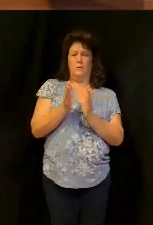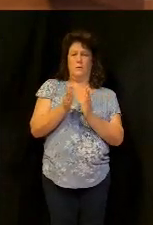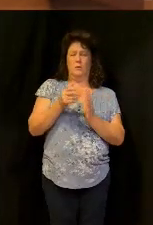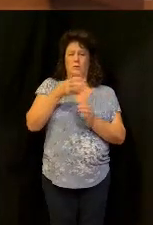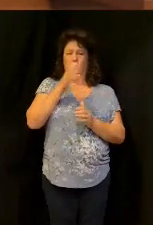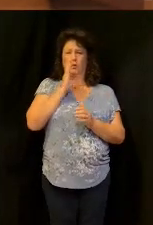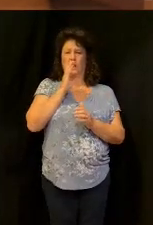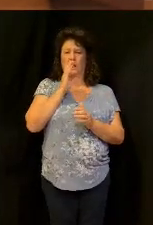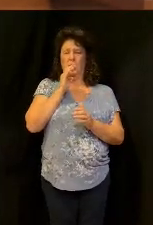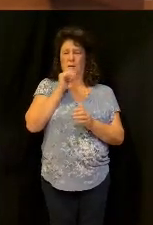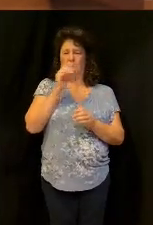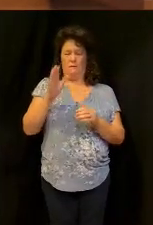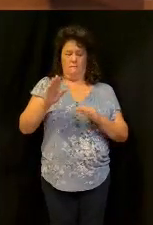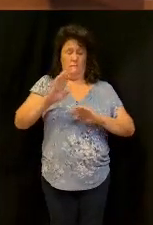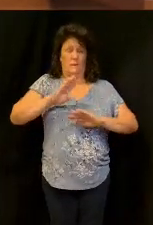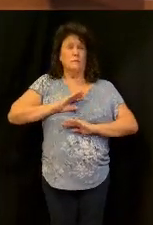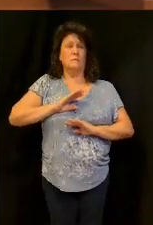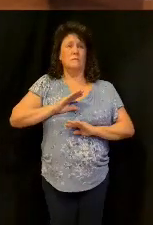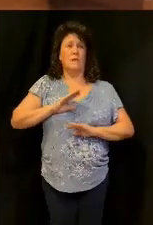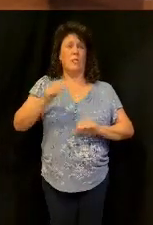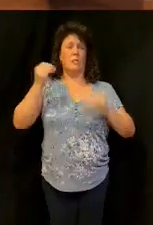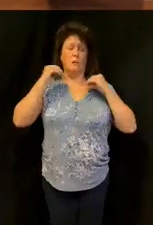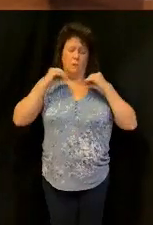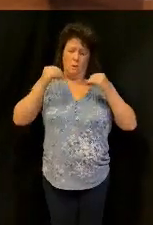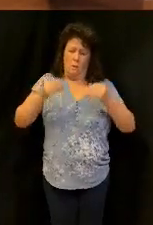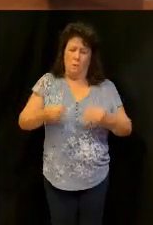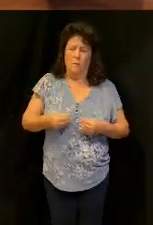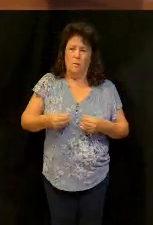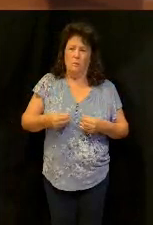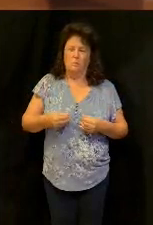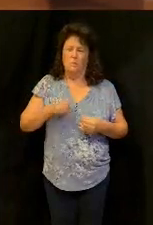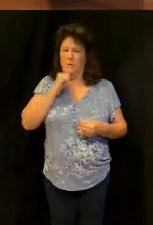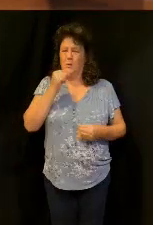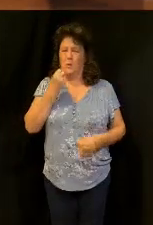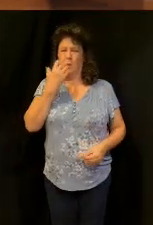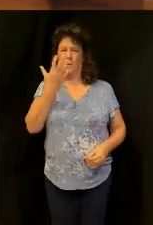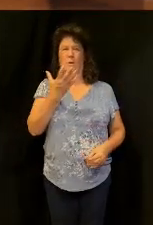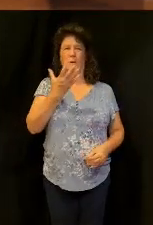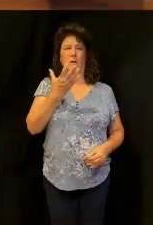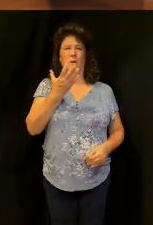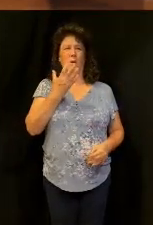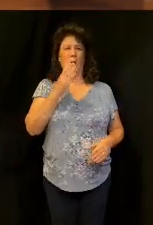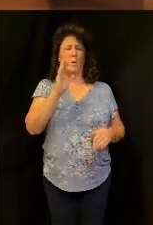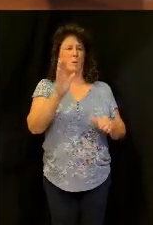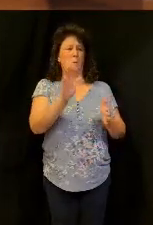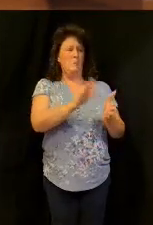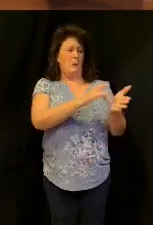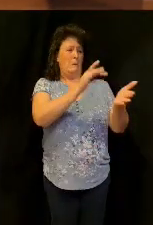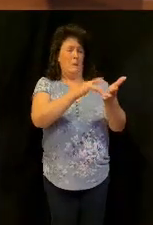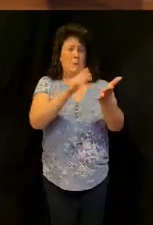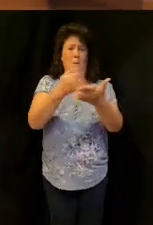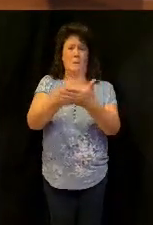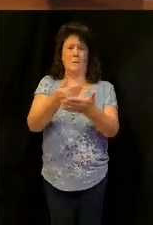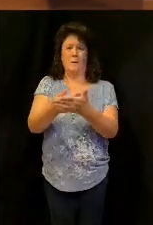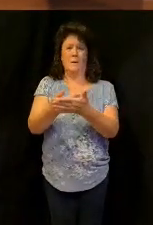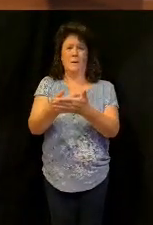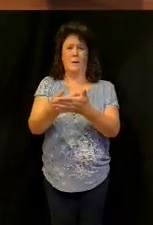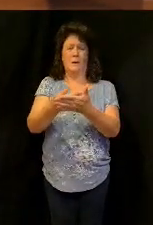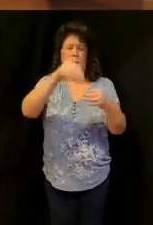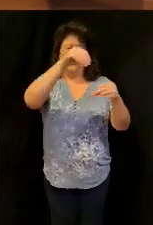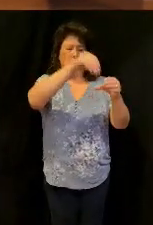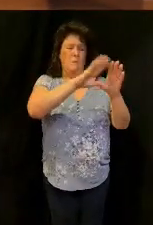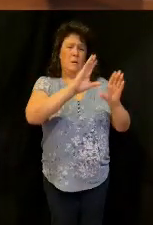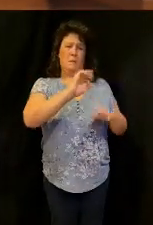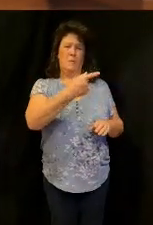but you are not filled with drink, you clothe yourself, but no one is warm, and he who earns wages, earns wages to put in a bag